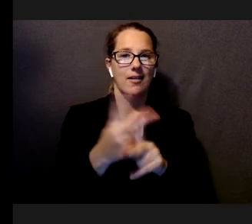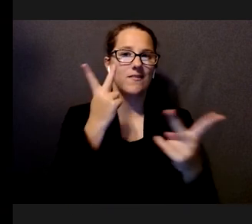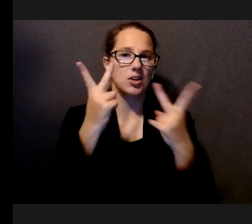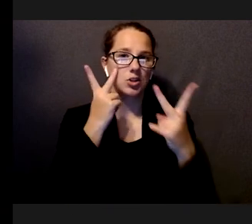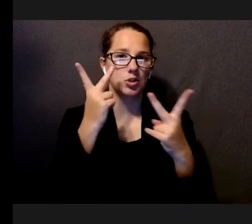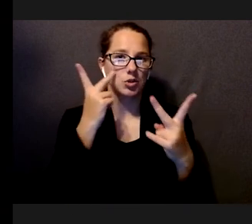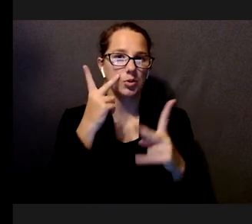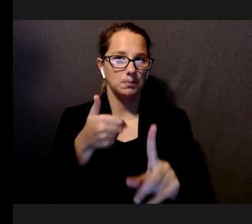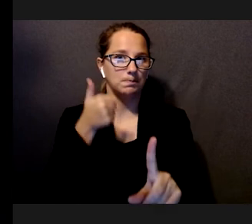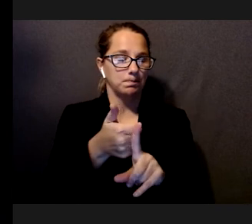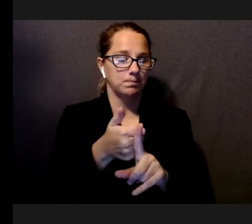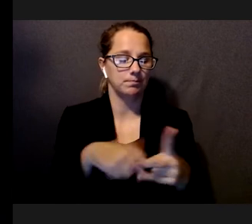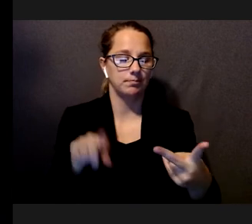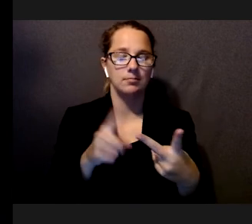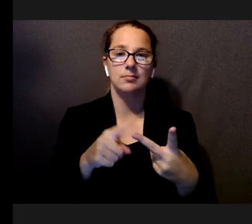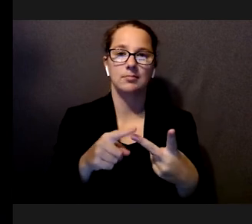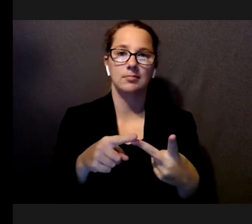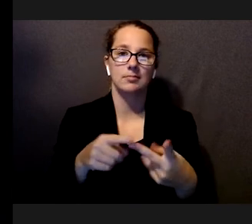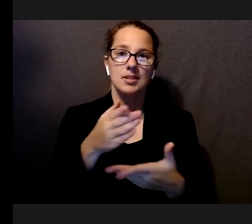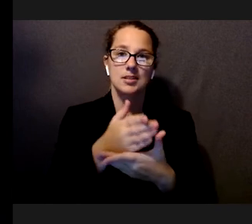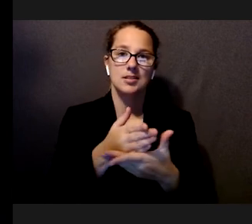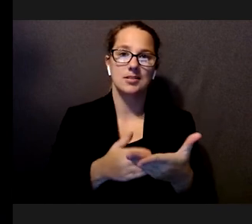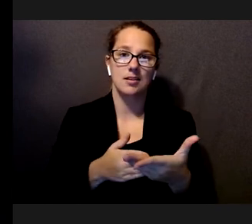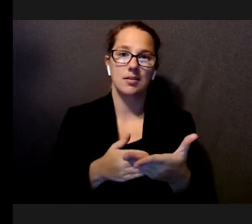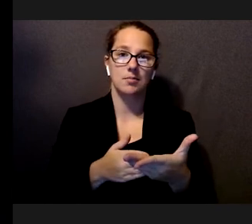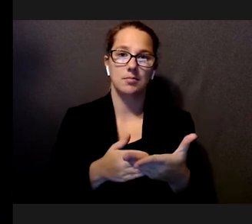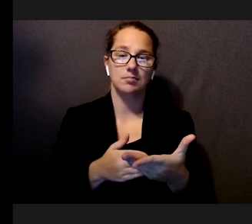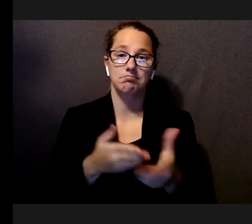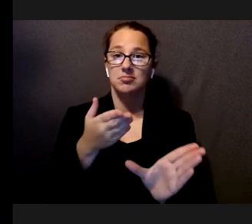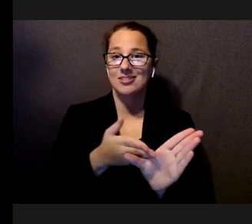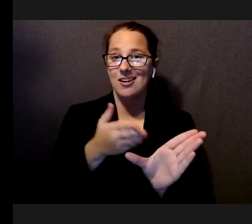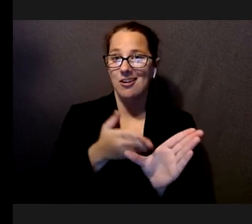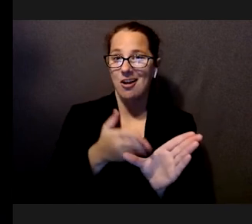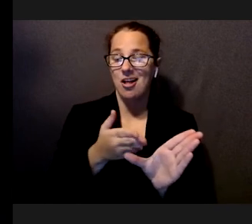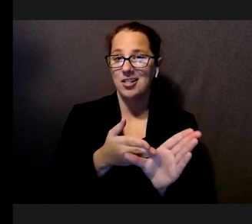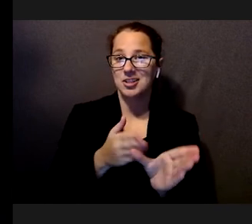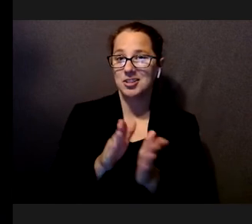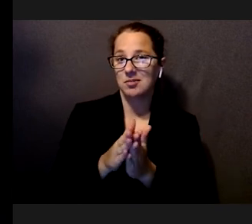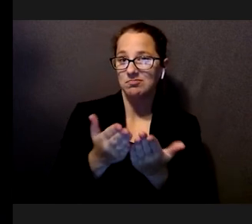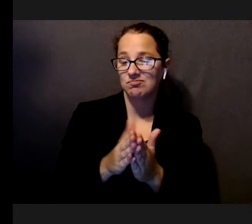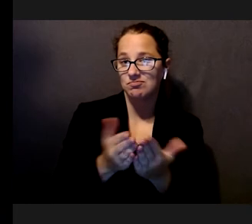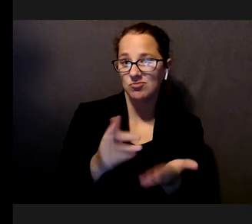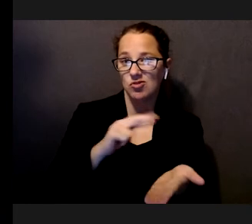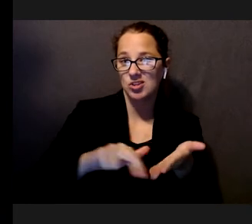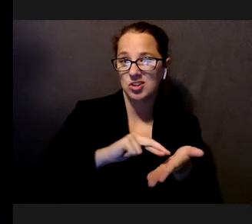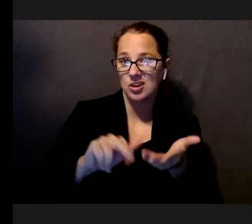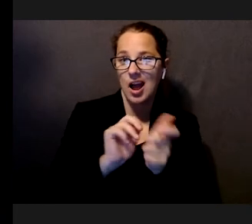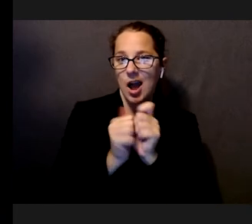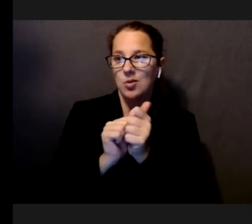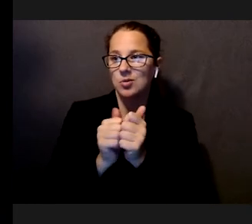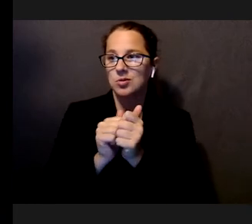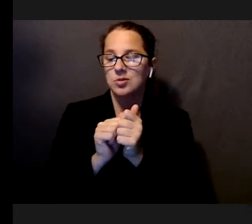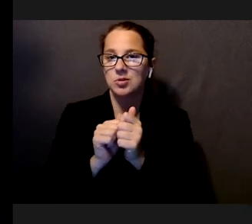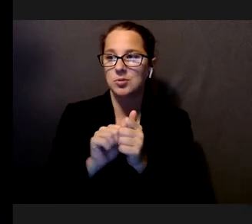and also some of the literature from psychology about attracting people's attention.